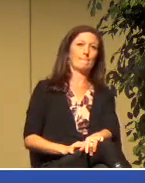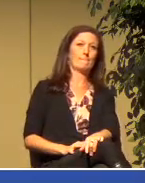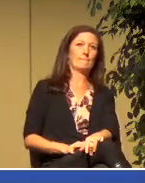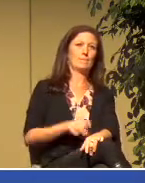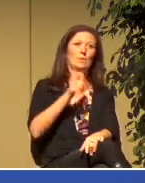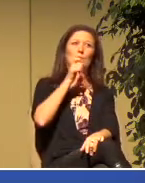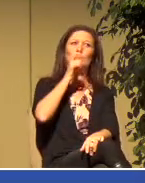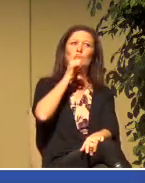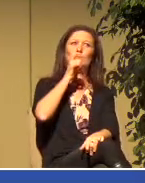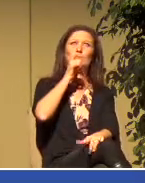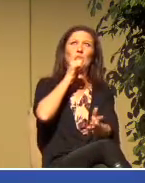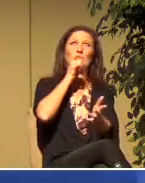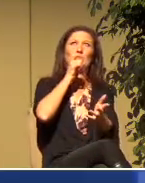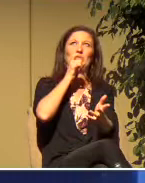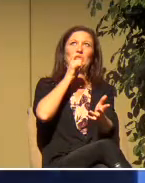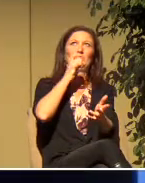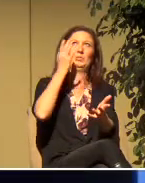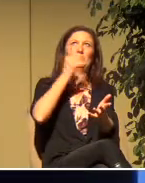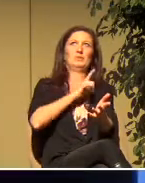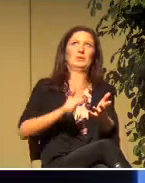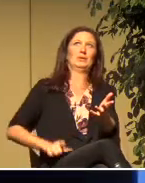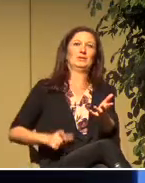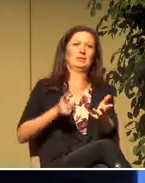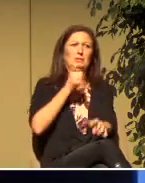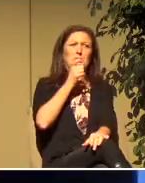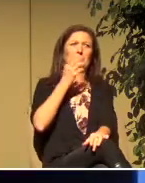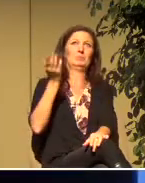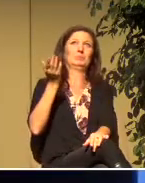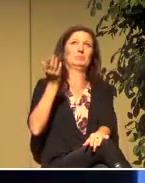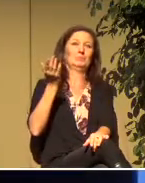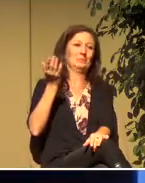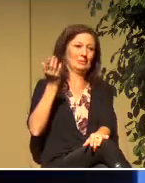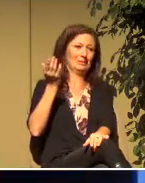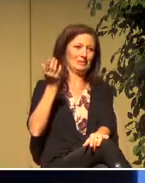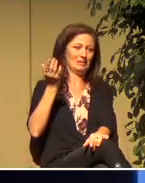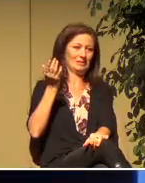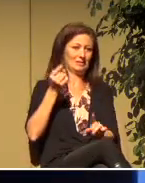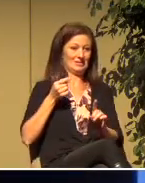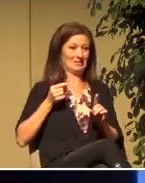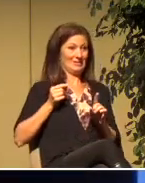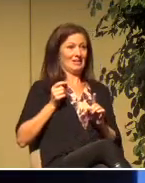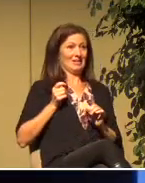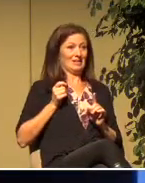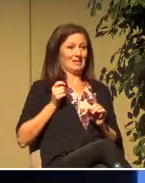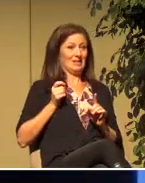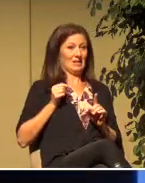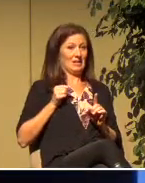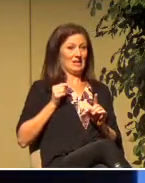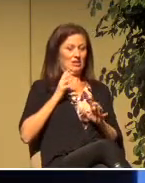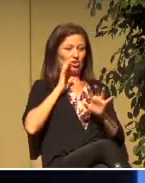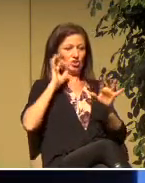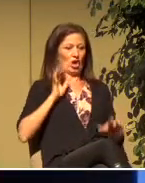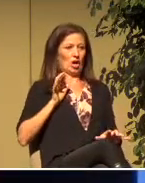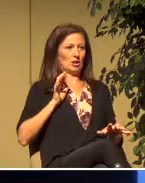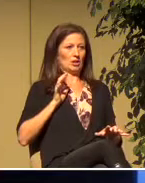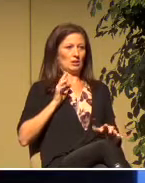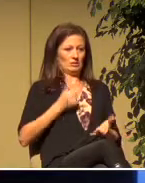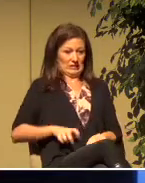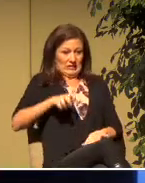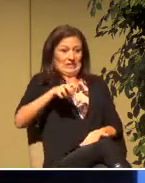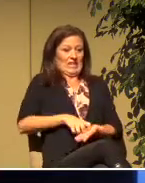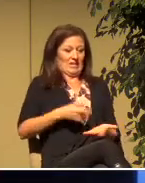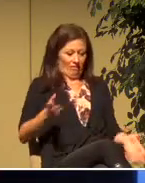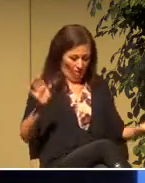Who are you, Lord? He was totally astounded. He was on his knees.